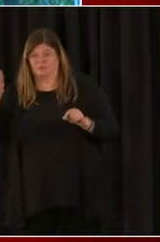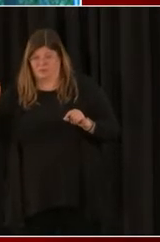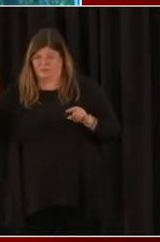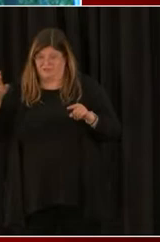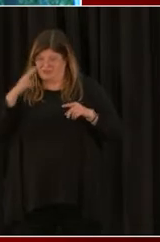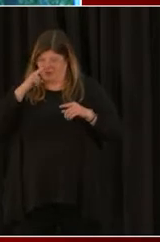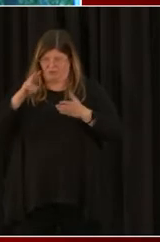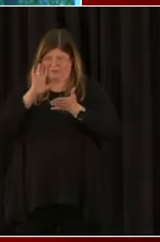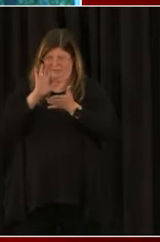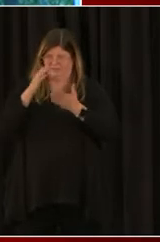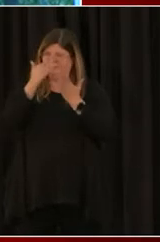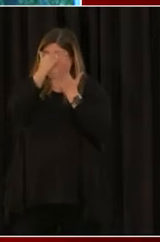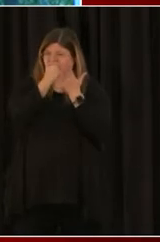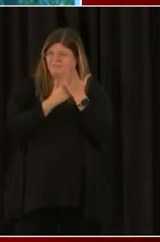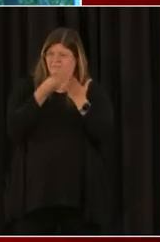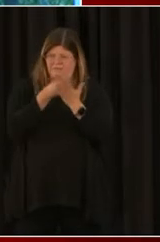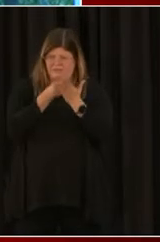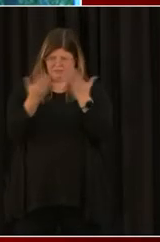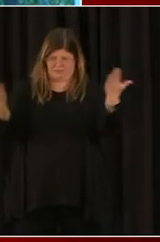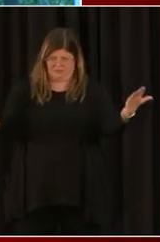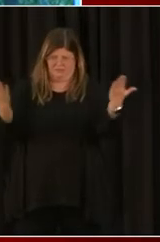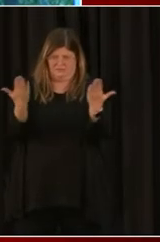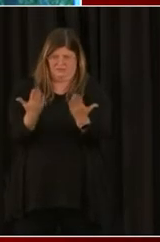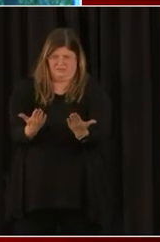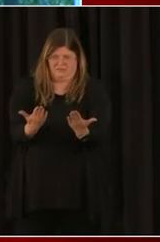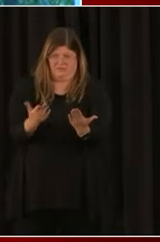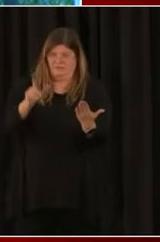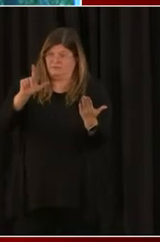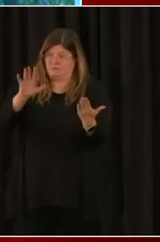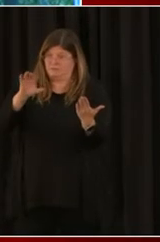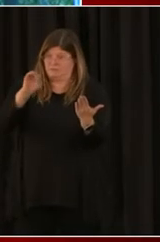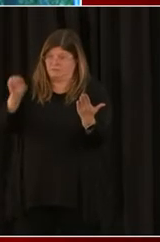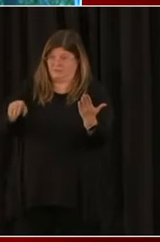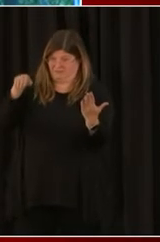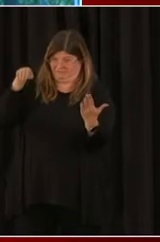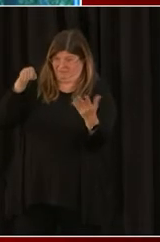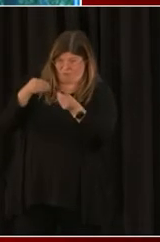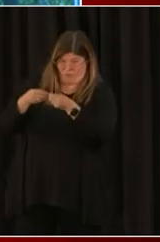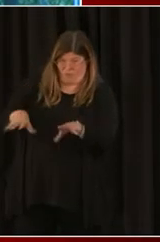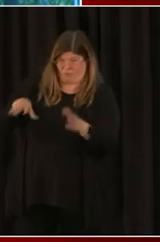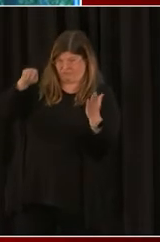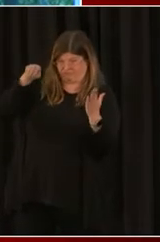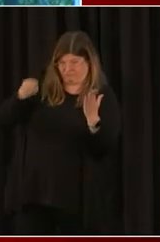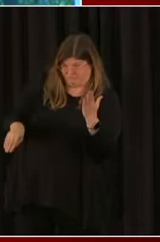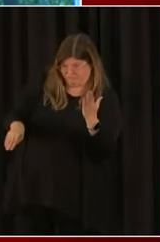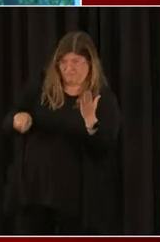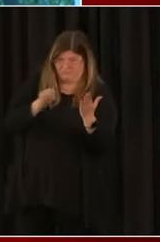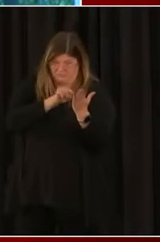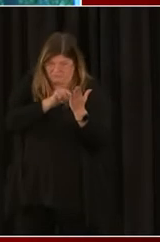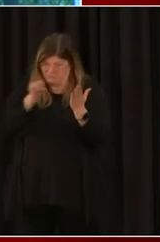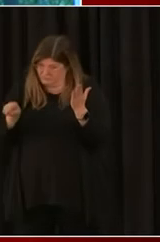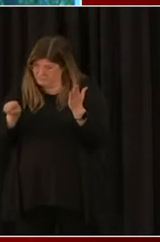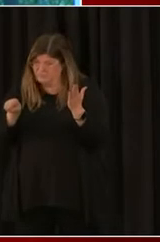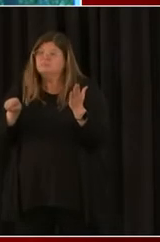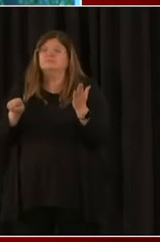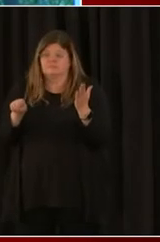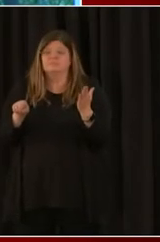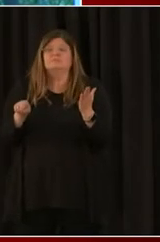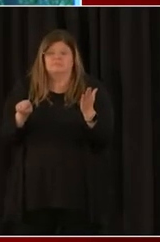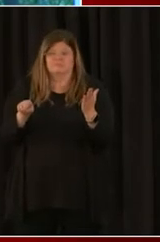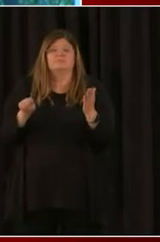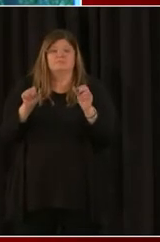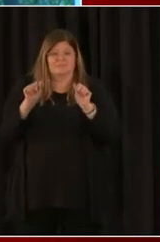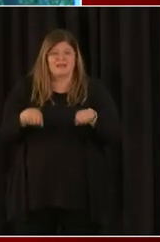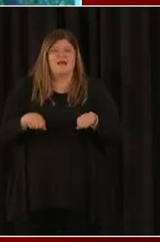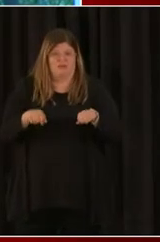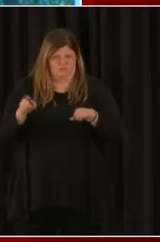show that you've had a 25 percent reduction in your income. So go ahead and start preparing for that now.